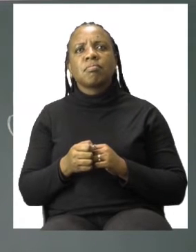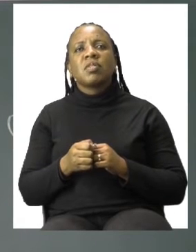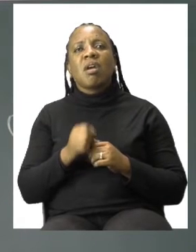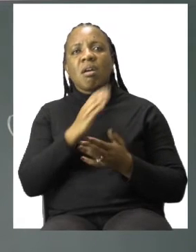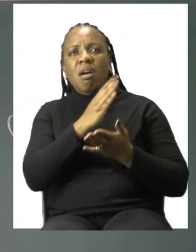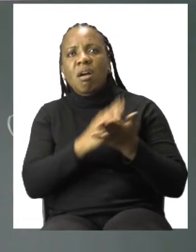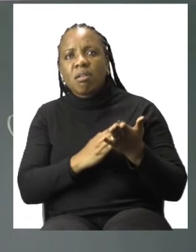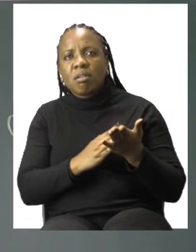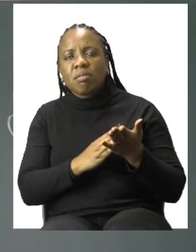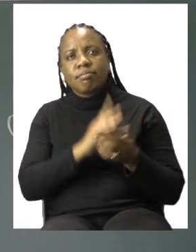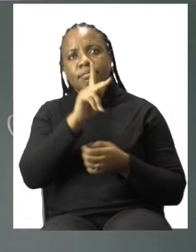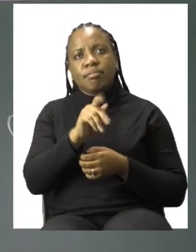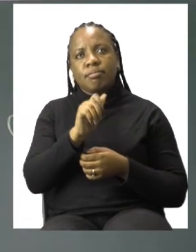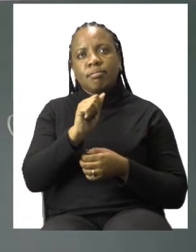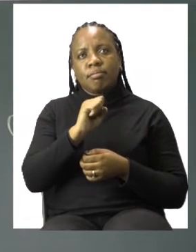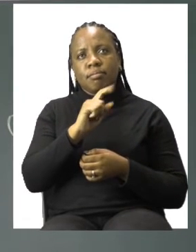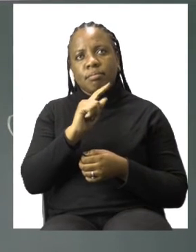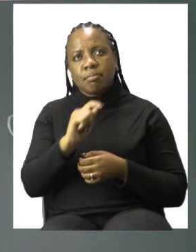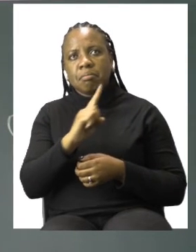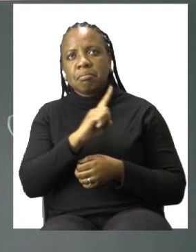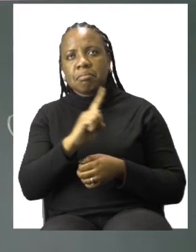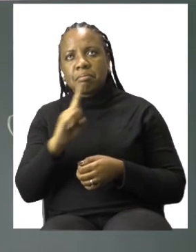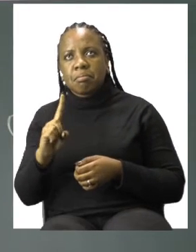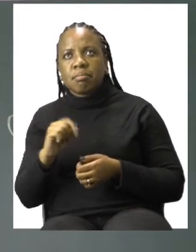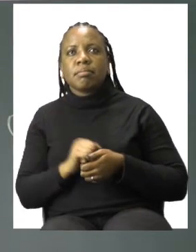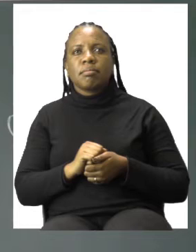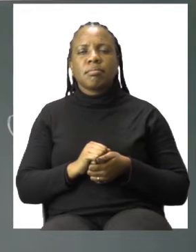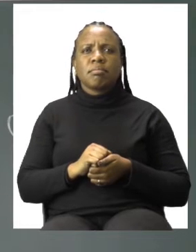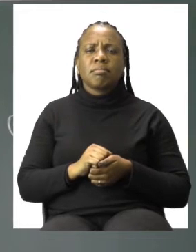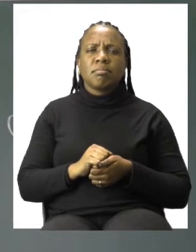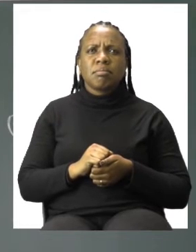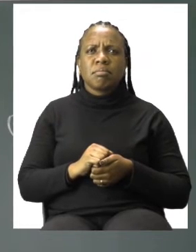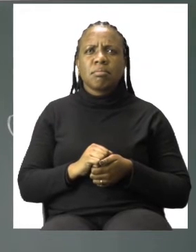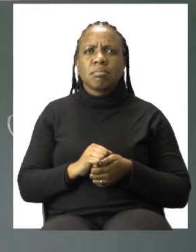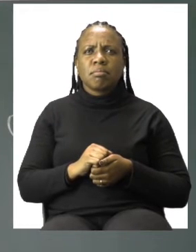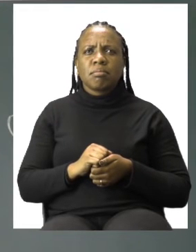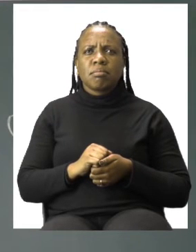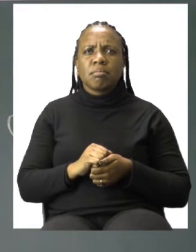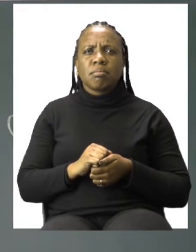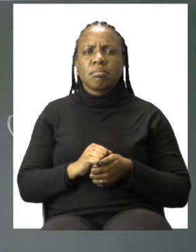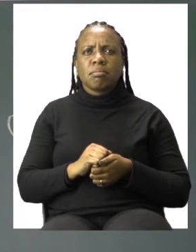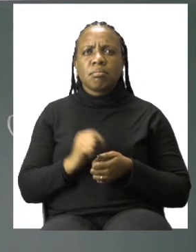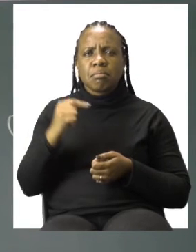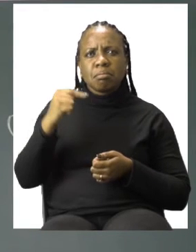Good job. What about if I move it to 8?